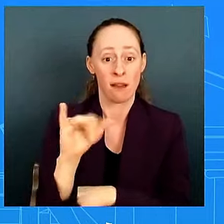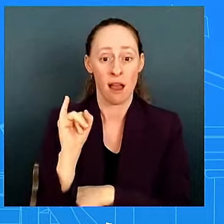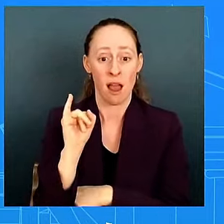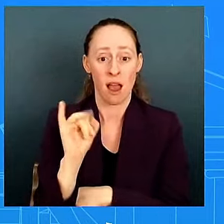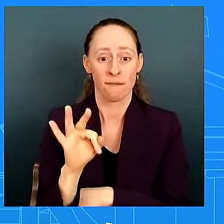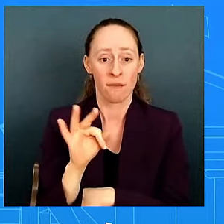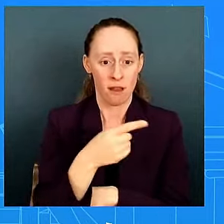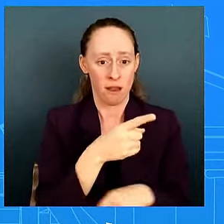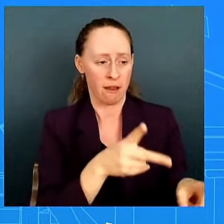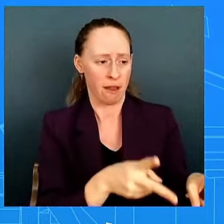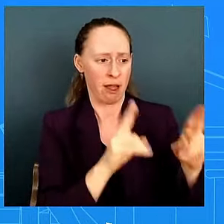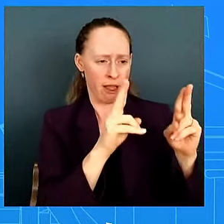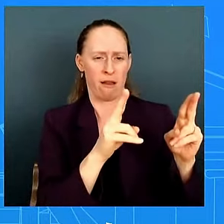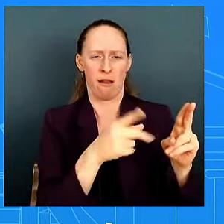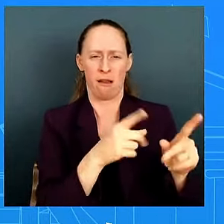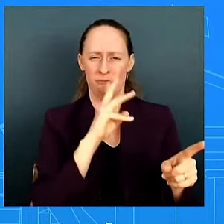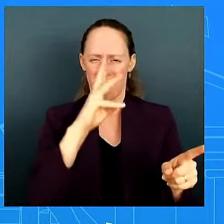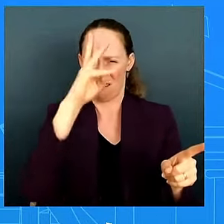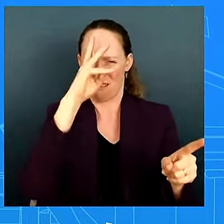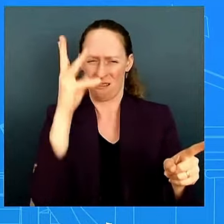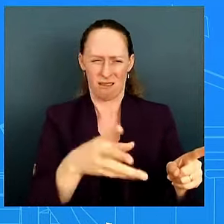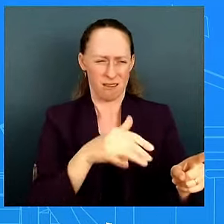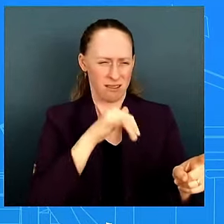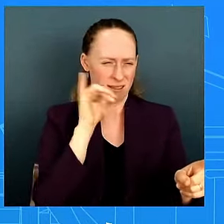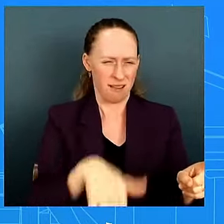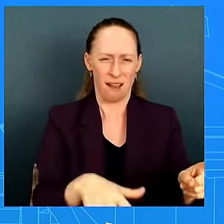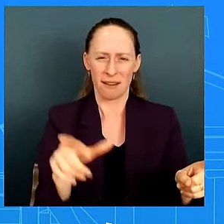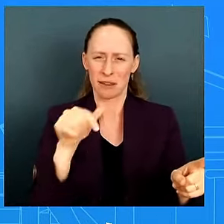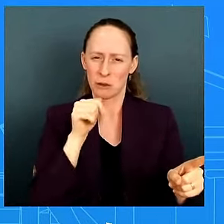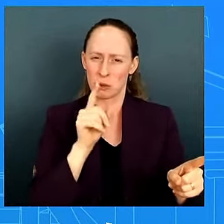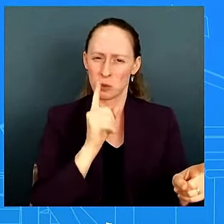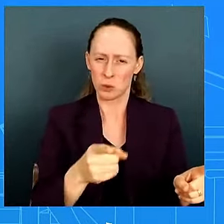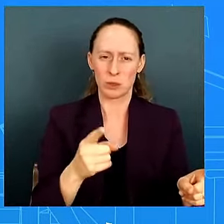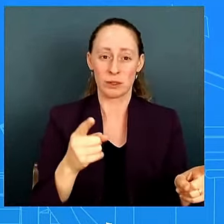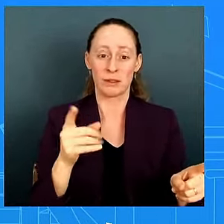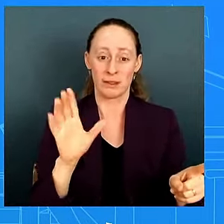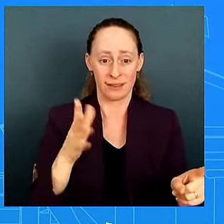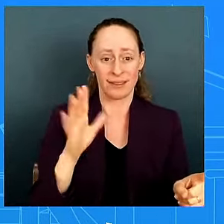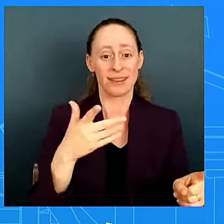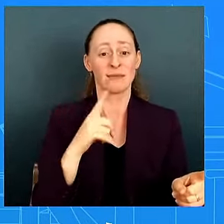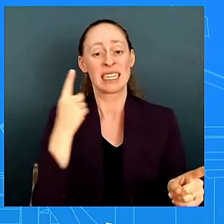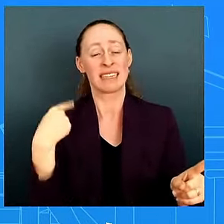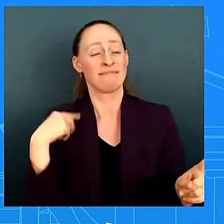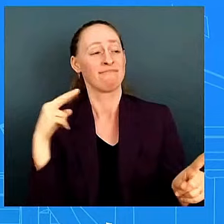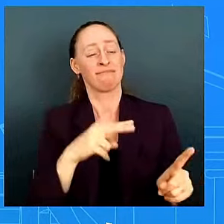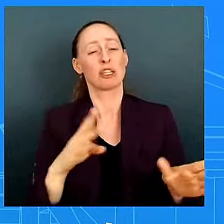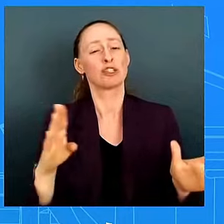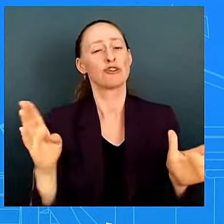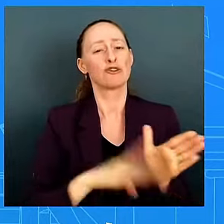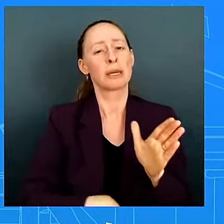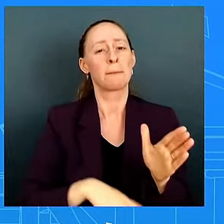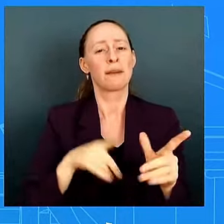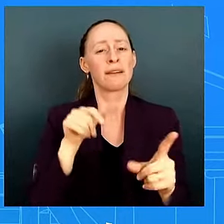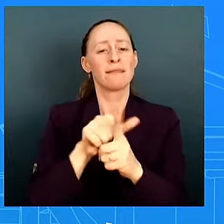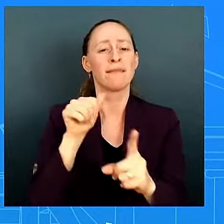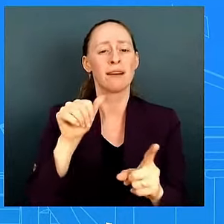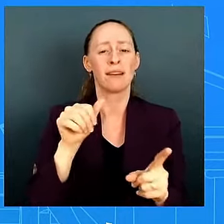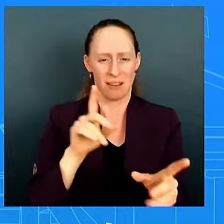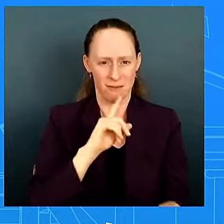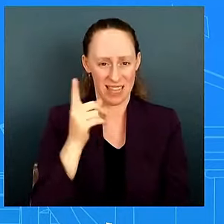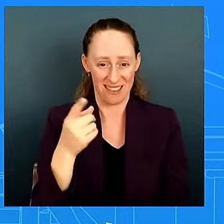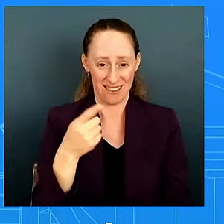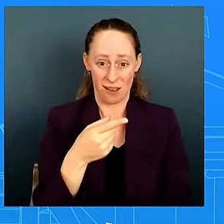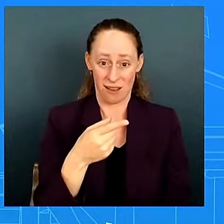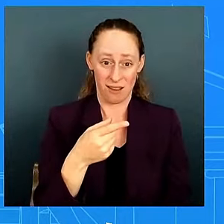from this white house or this podium that came from the media they called the cheap fakes and they said this president